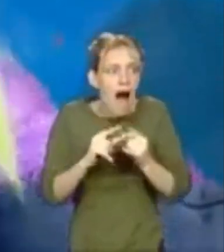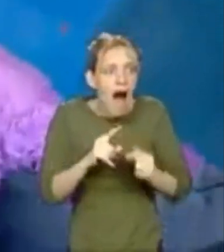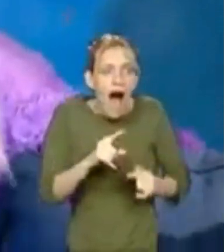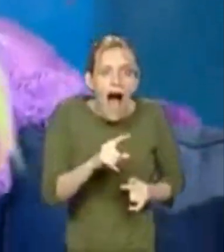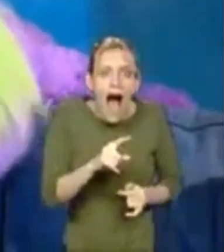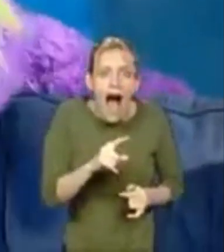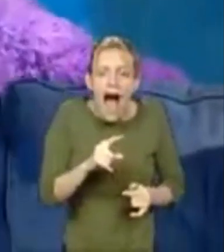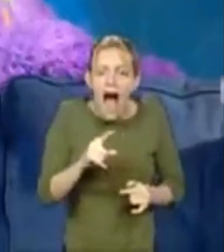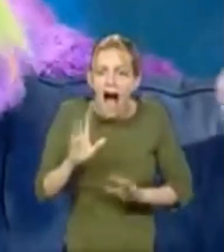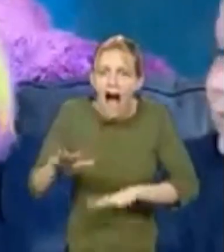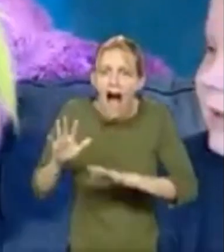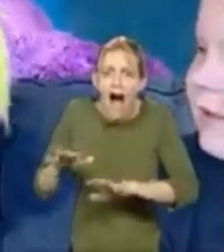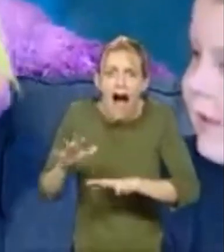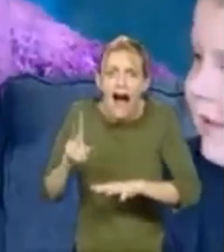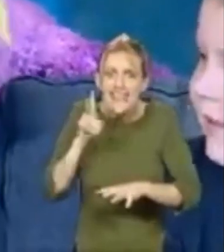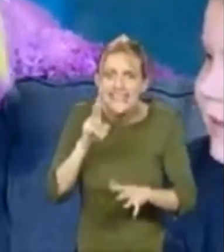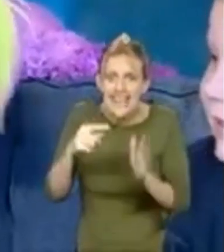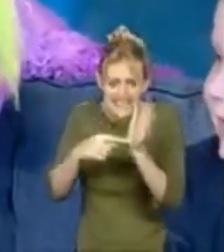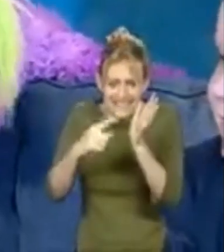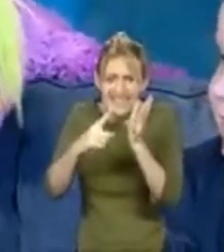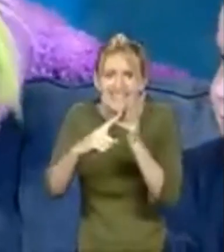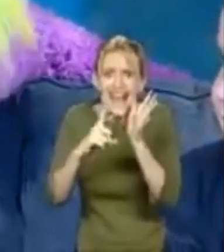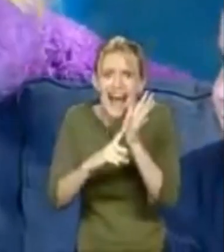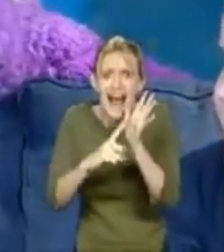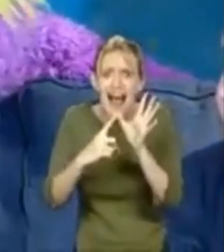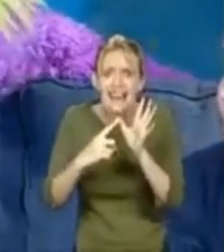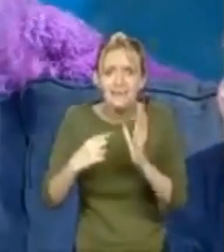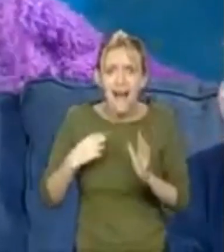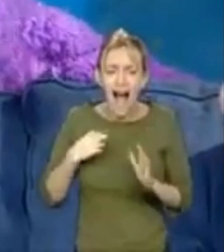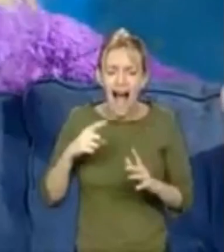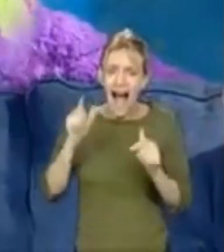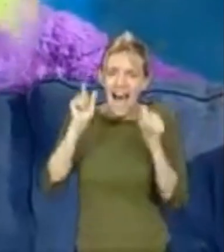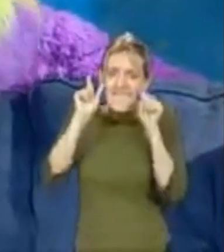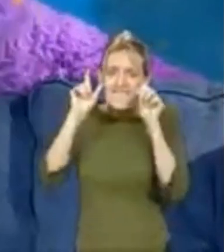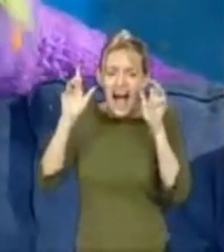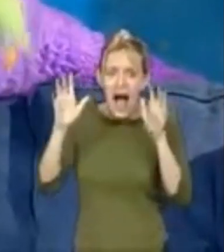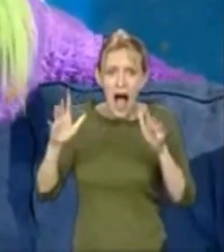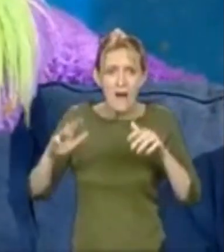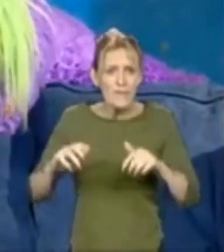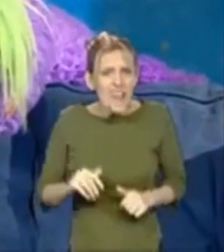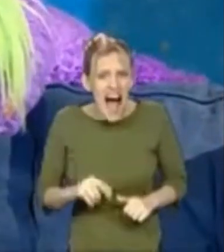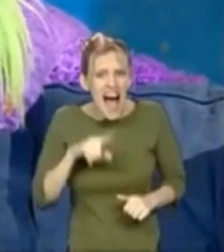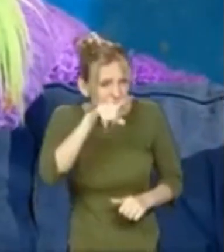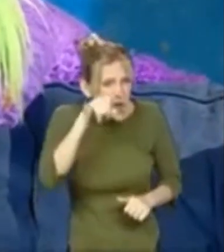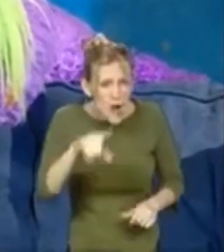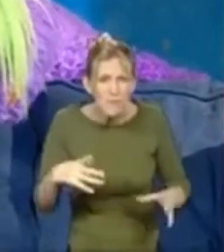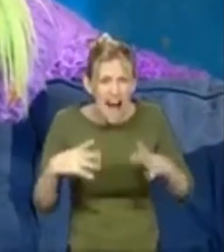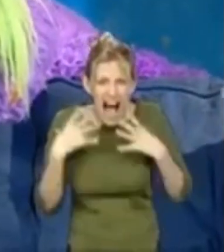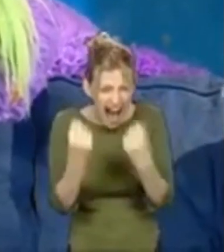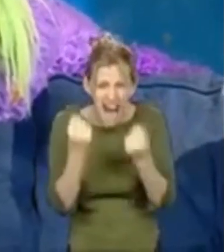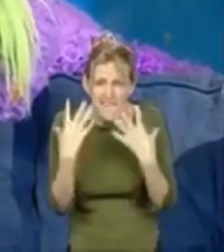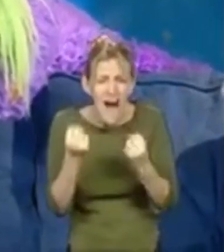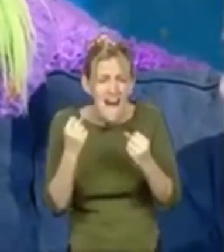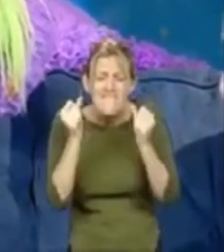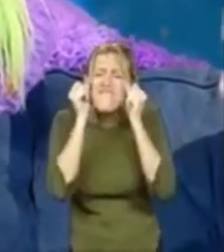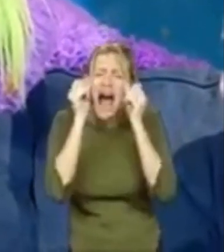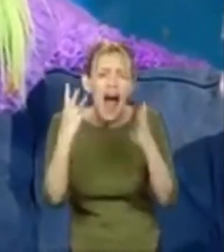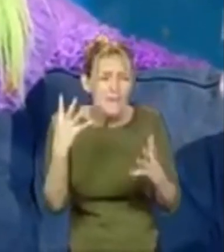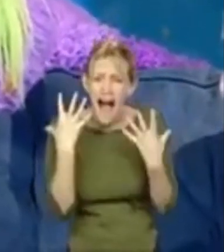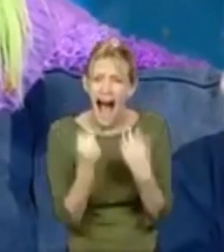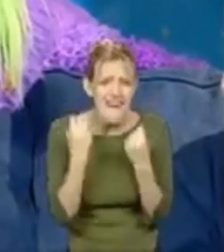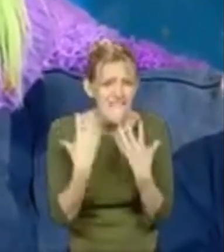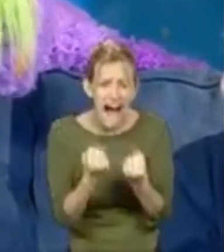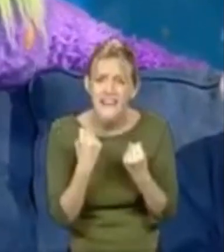Excuse me, excuse me. Do you know how Tula and I can get famous? Paziva, we're